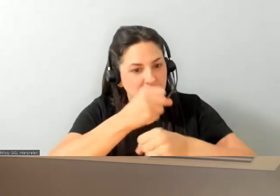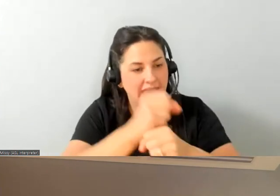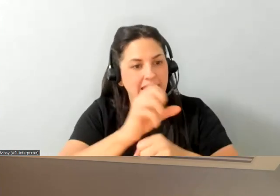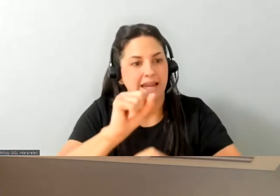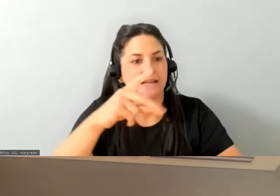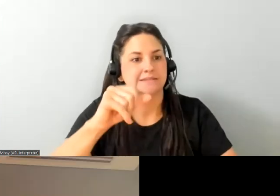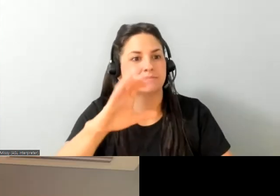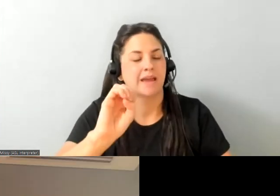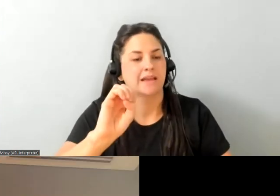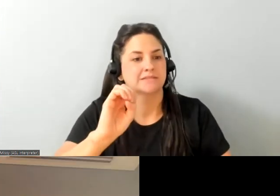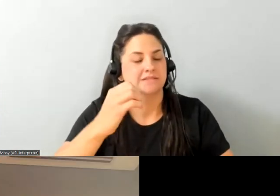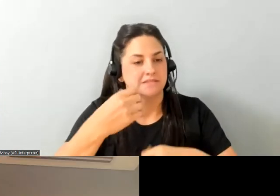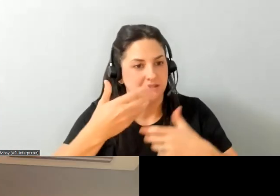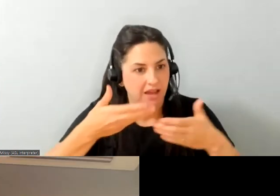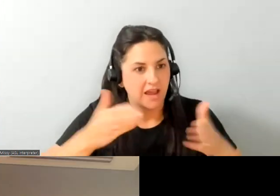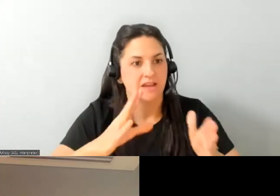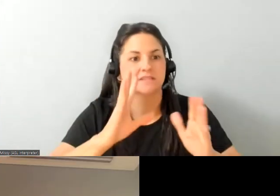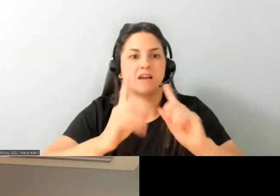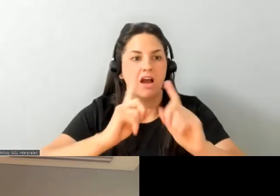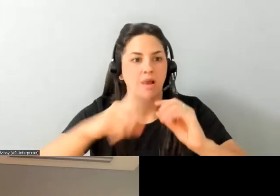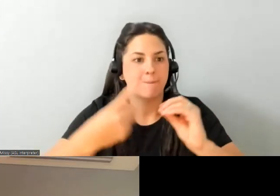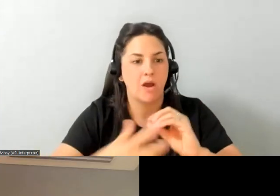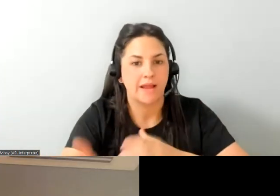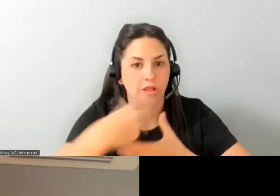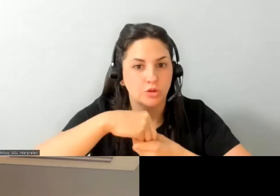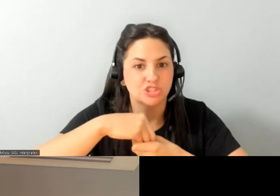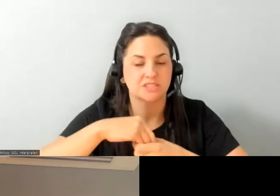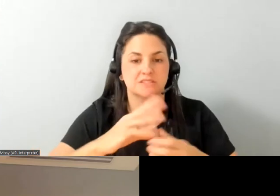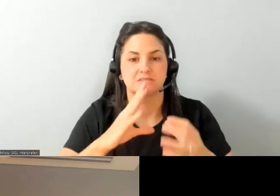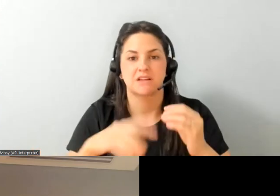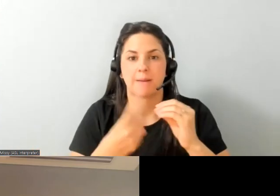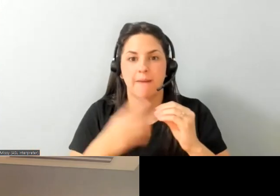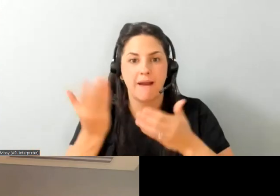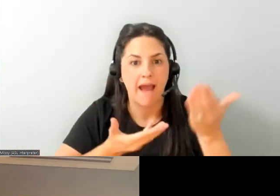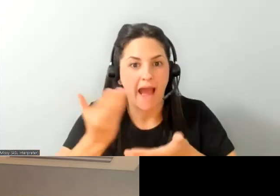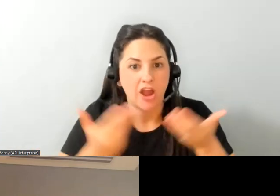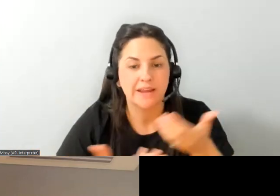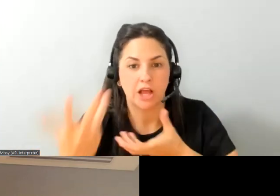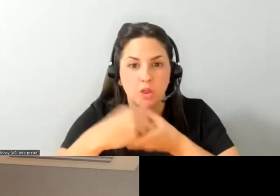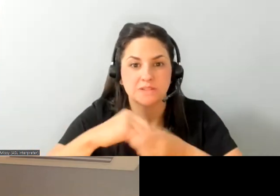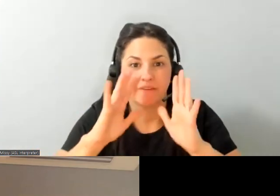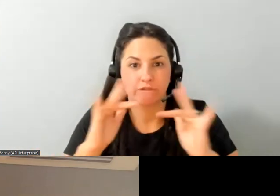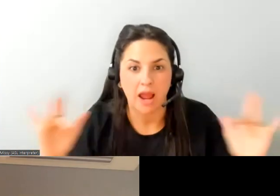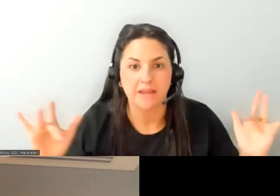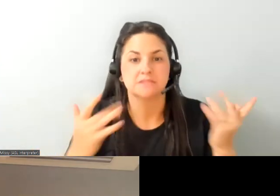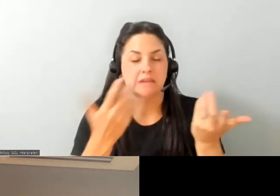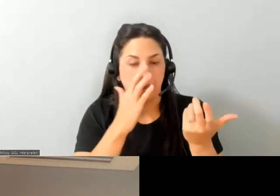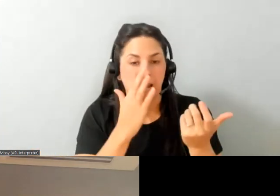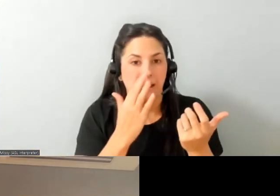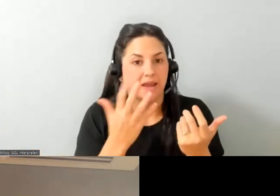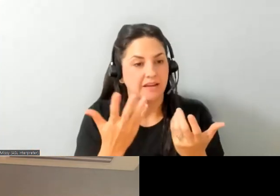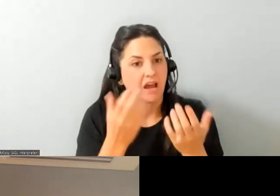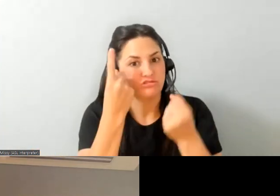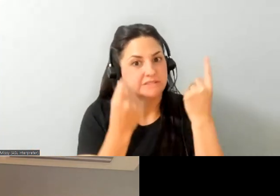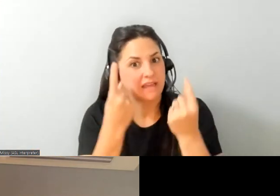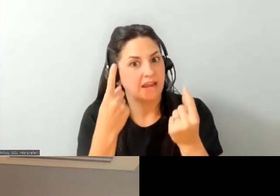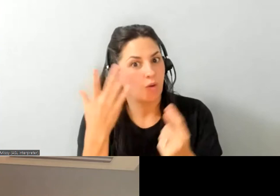talking about inclusion talking about um hiring inclusively and understanding the merits of it and